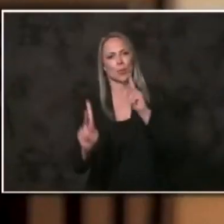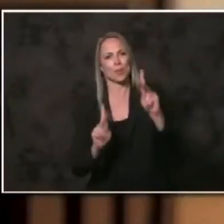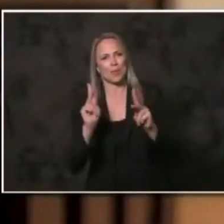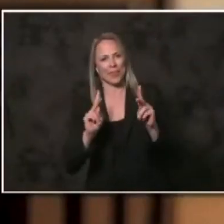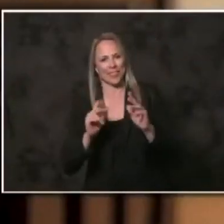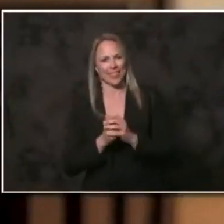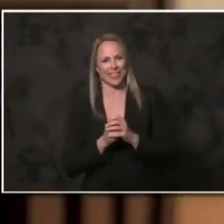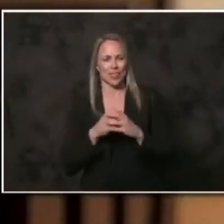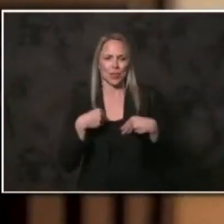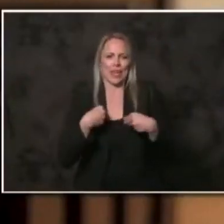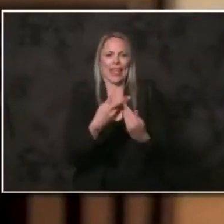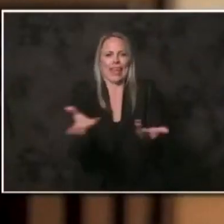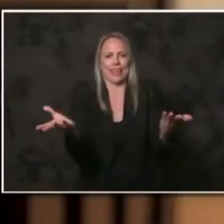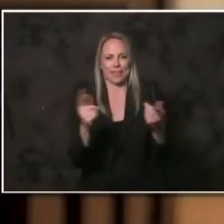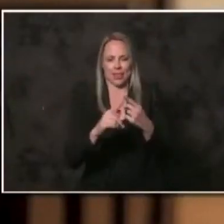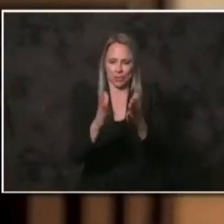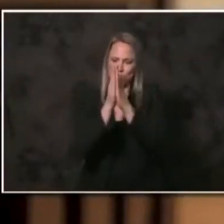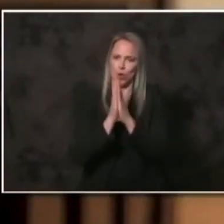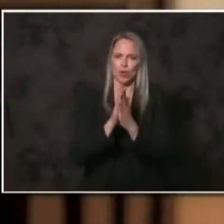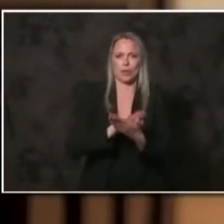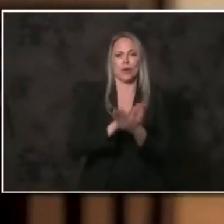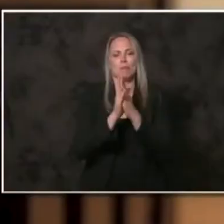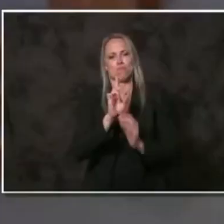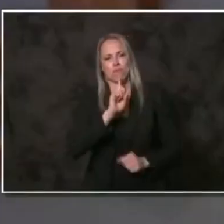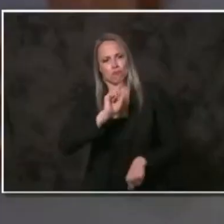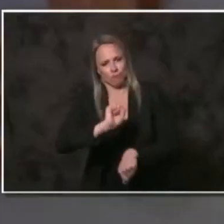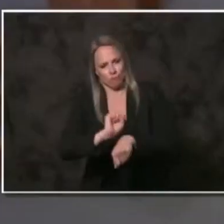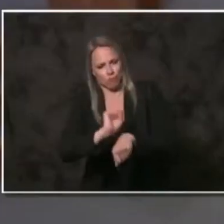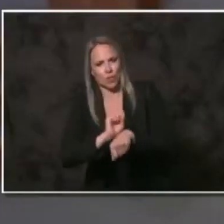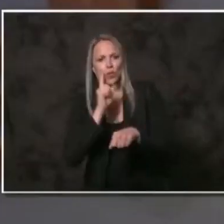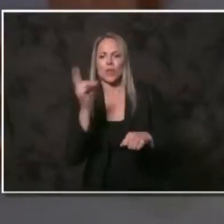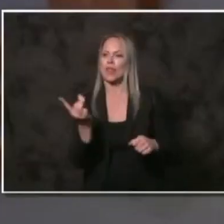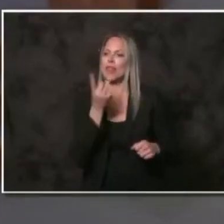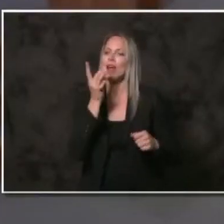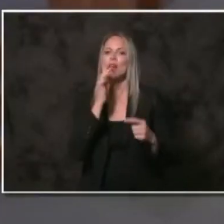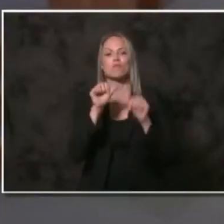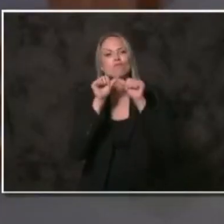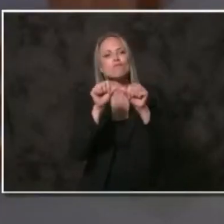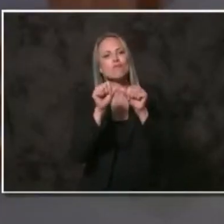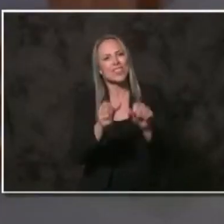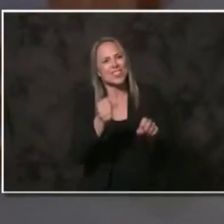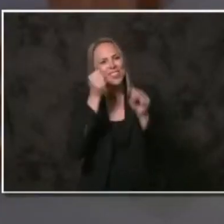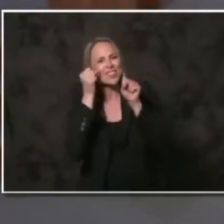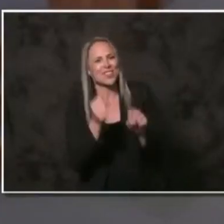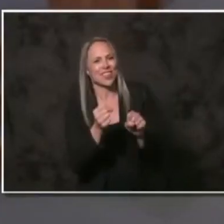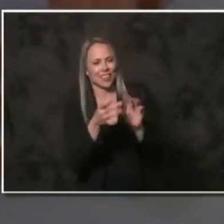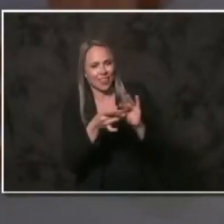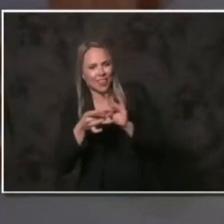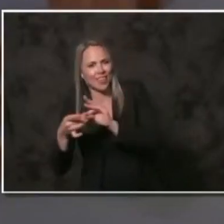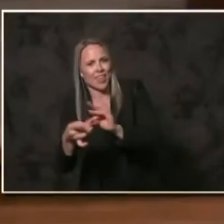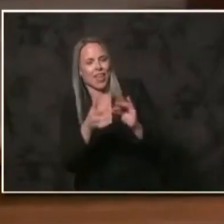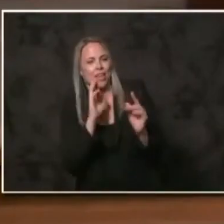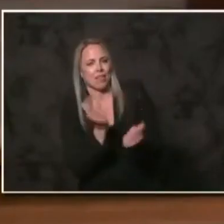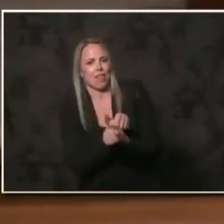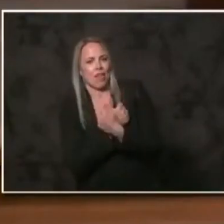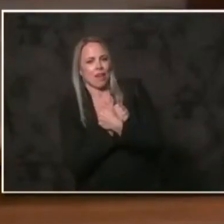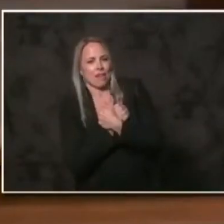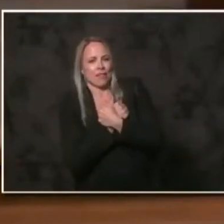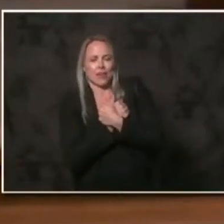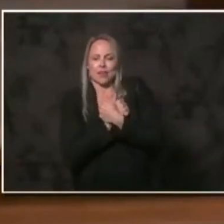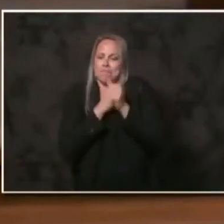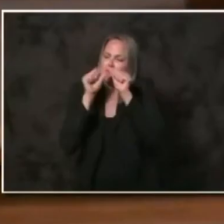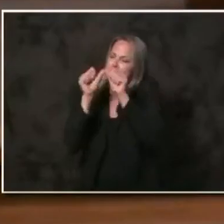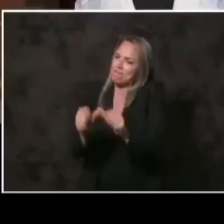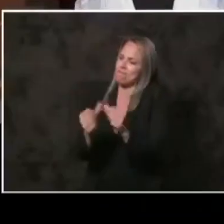this prayer into being so that the light of resilience, strength, connection, and love shines